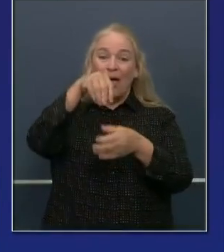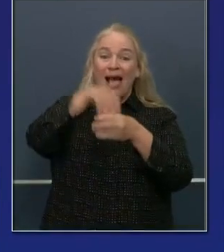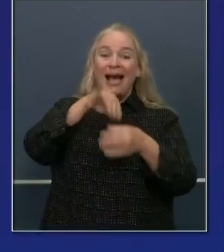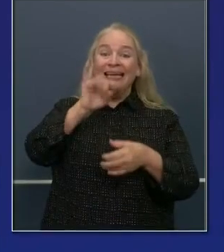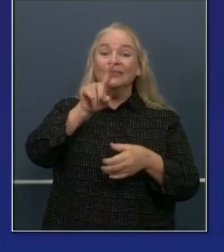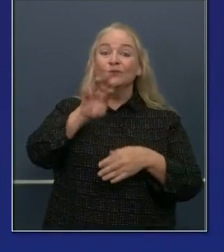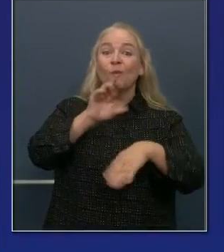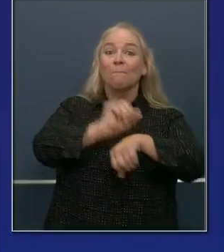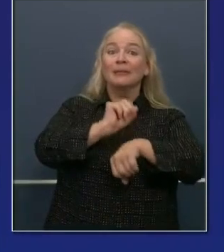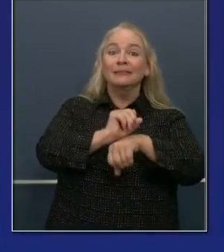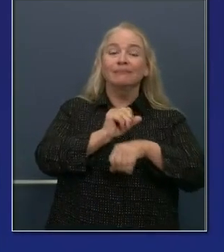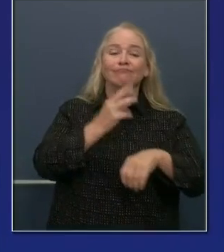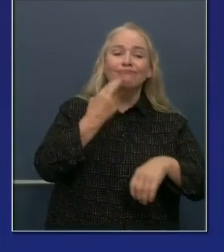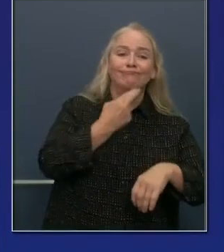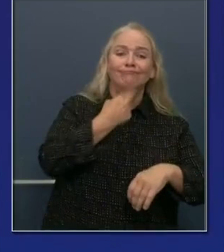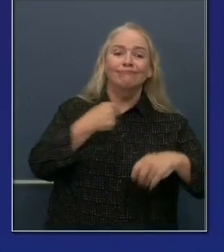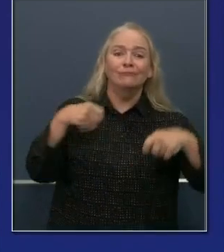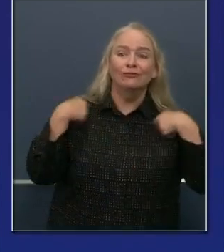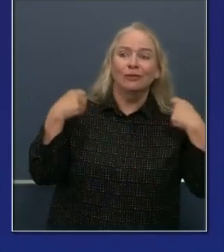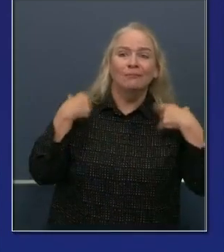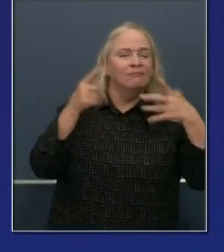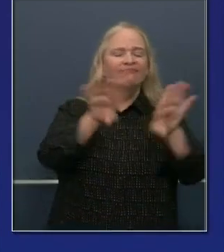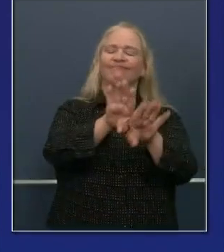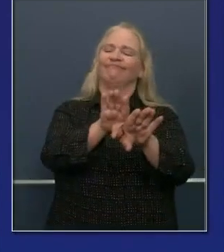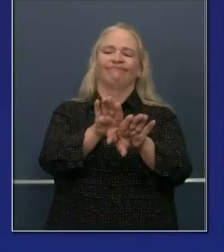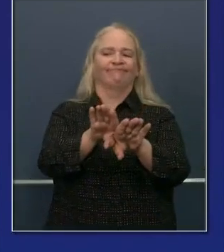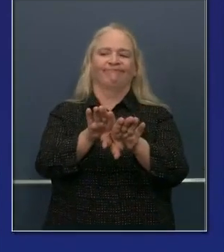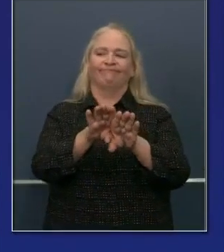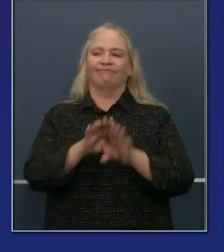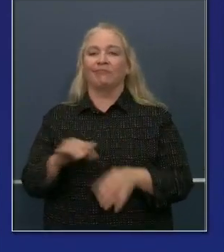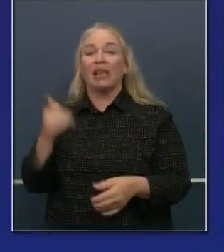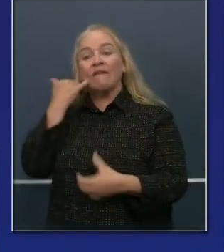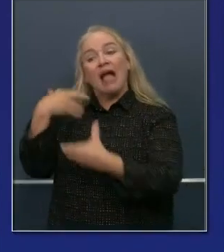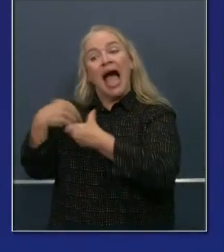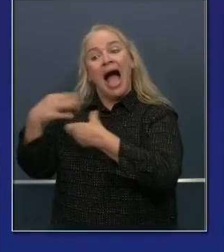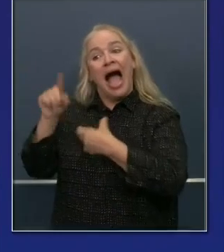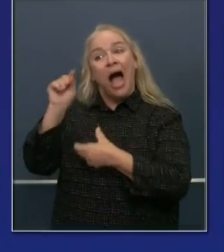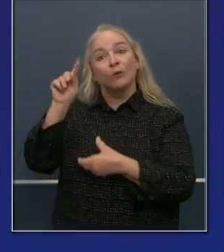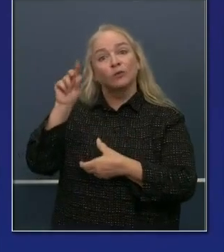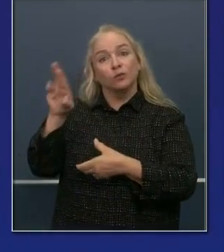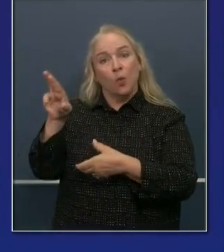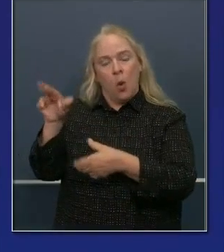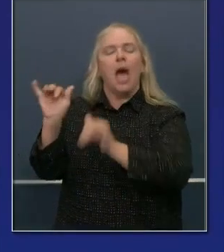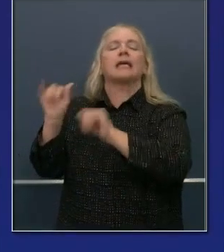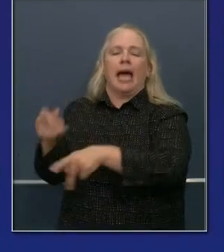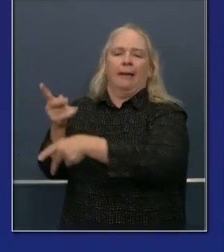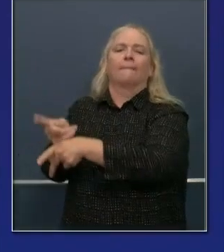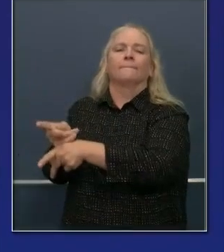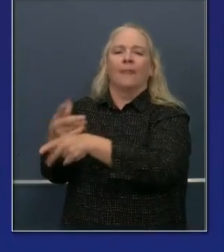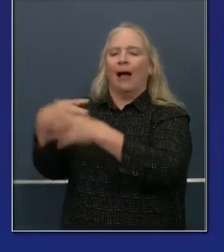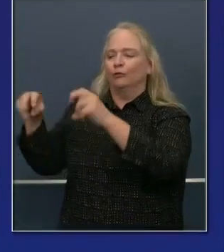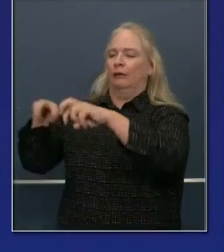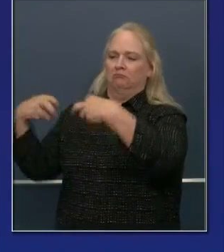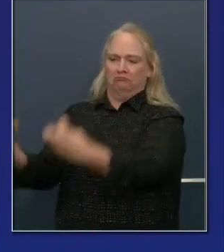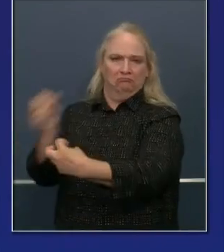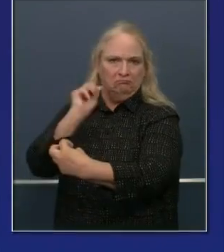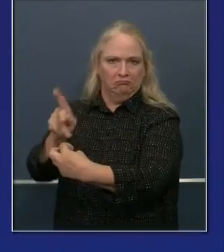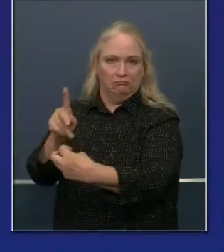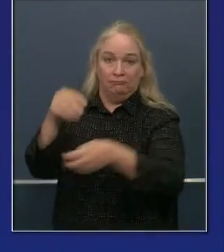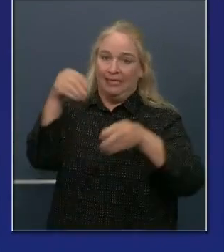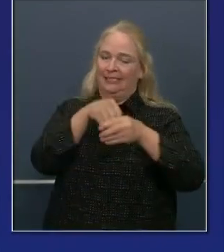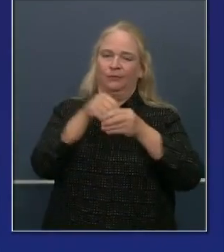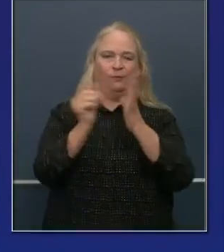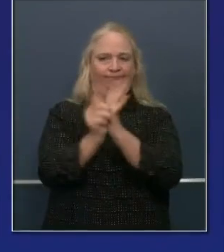and to expand opportunities for outdoor operations in these specific categories